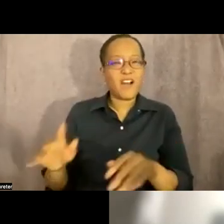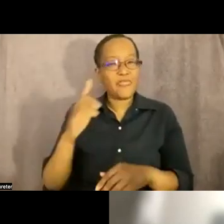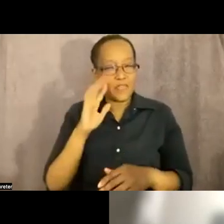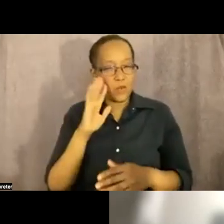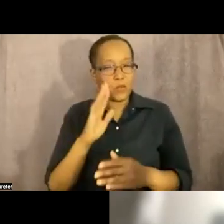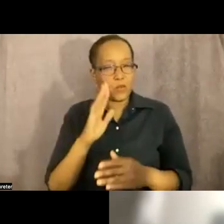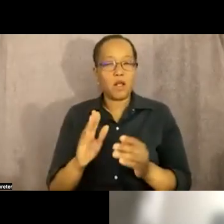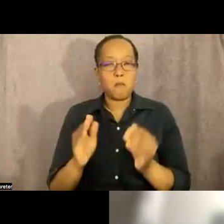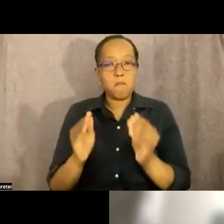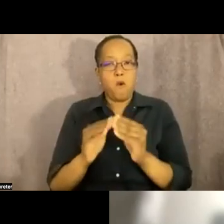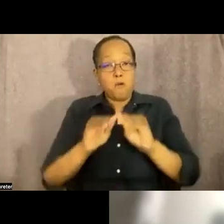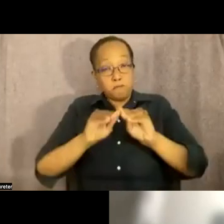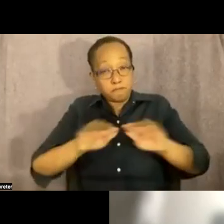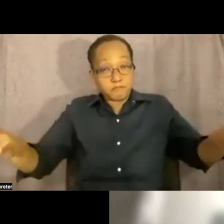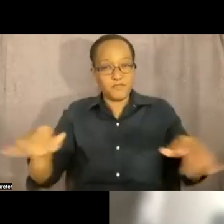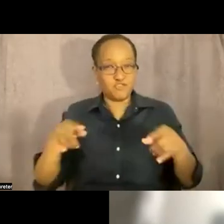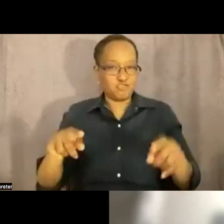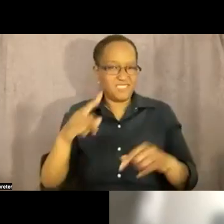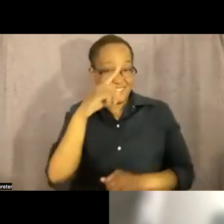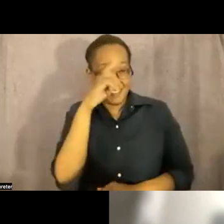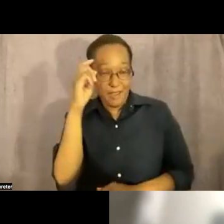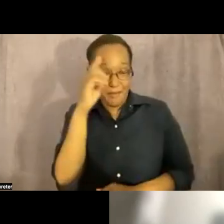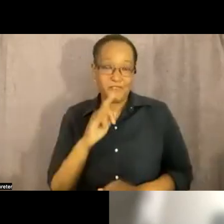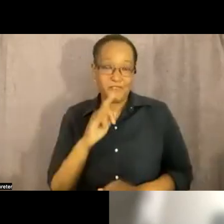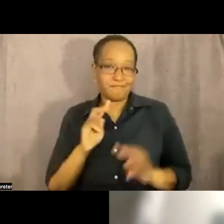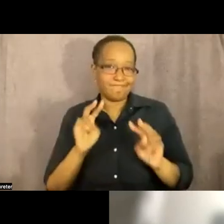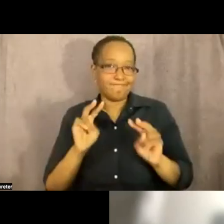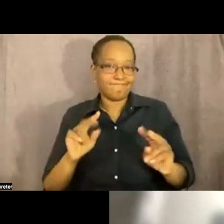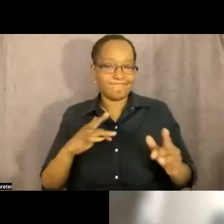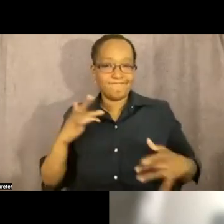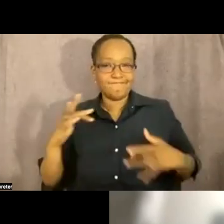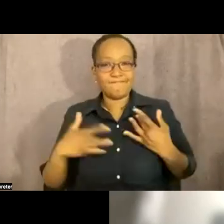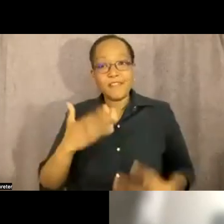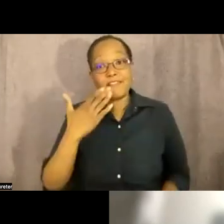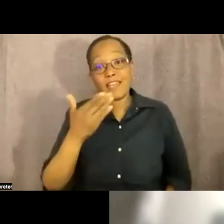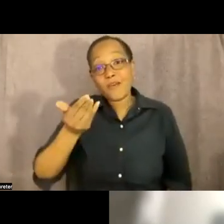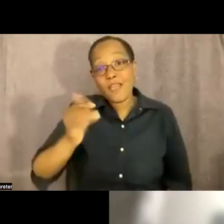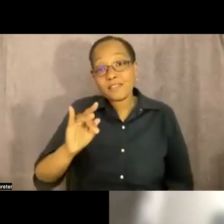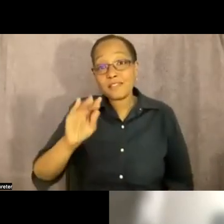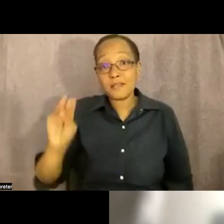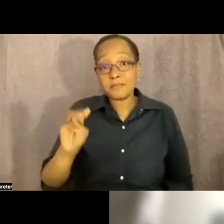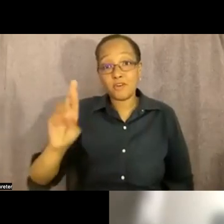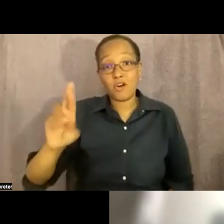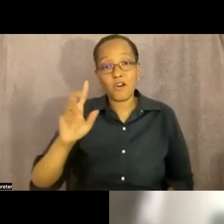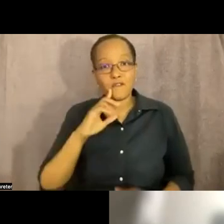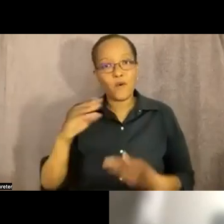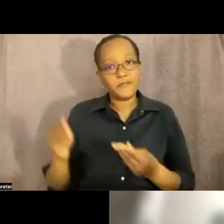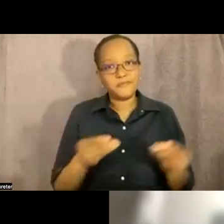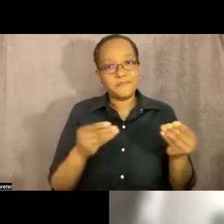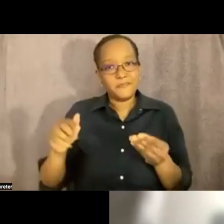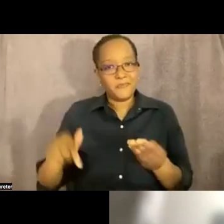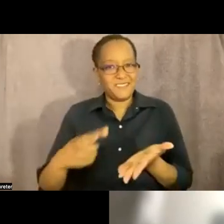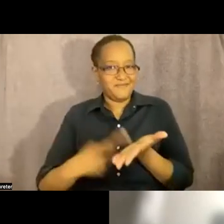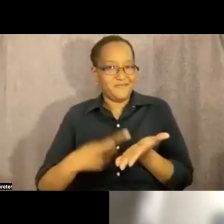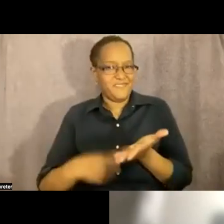which we're really really excited about and um thank you 18 million rising for facilitating this conversation because i always feel like